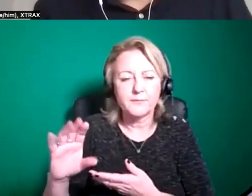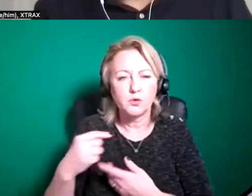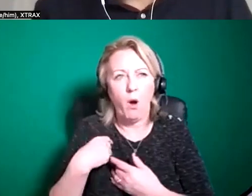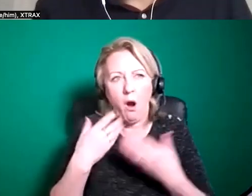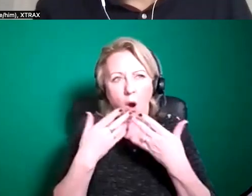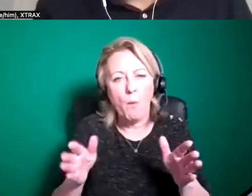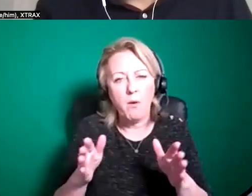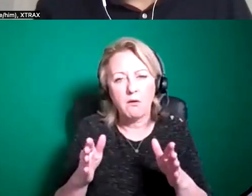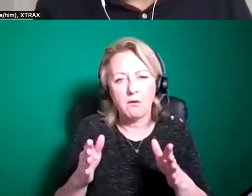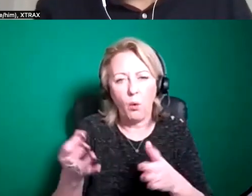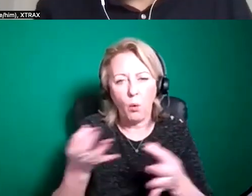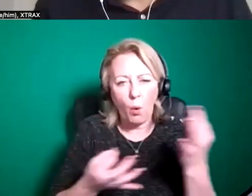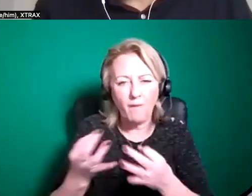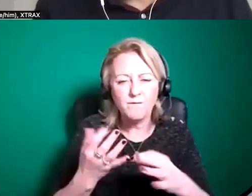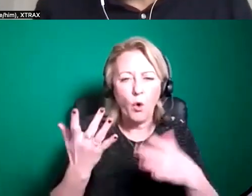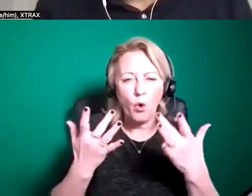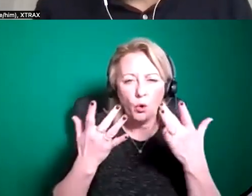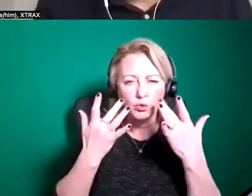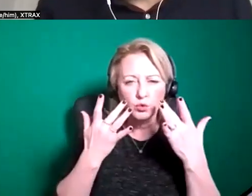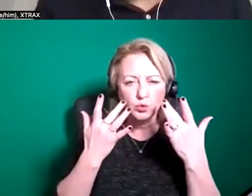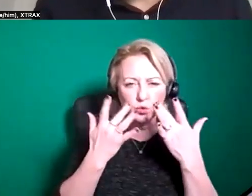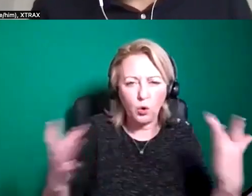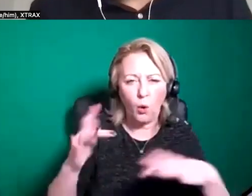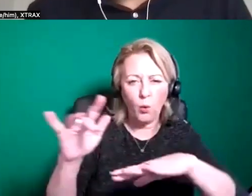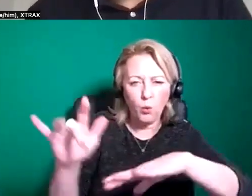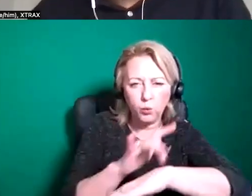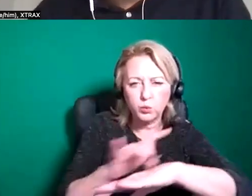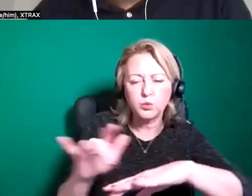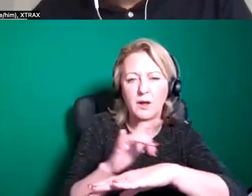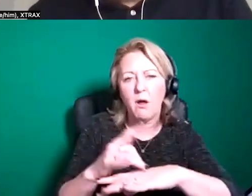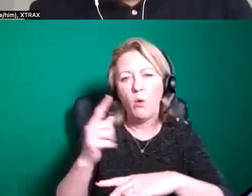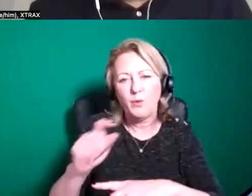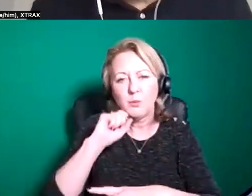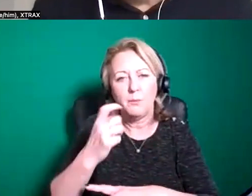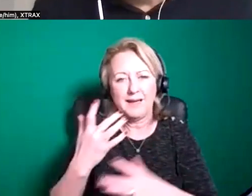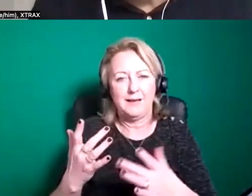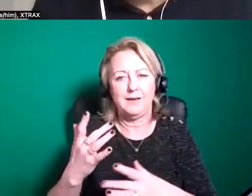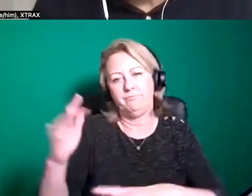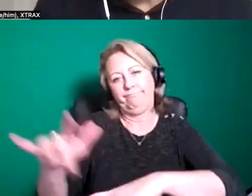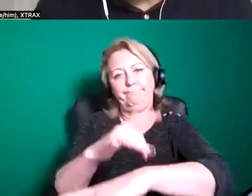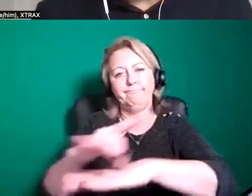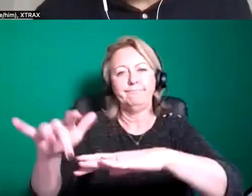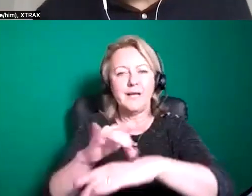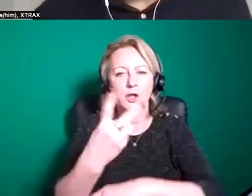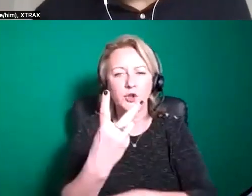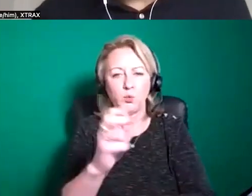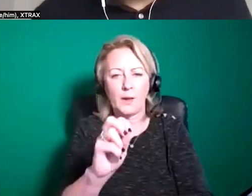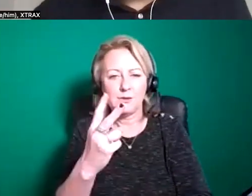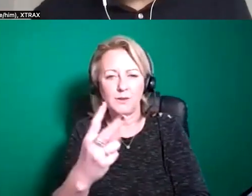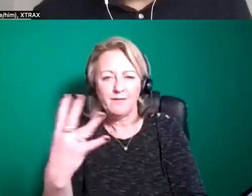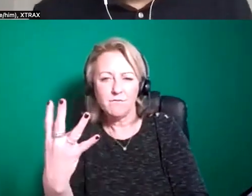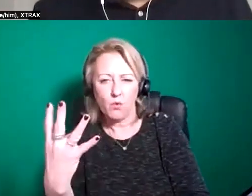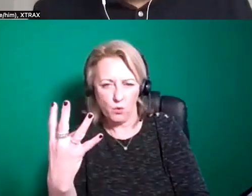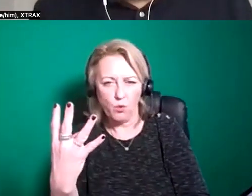creation support that would be for shows that are premiering and touring in 2024 um and what that means in terms of this